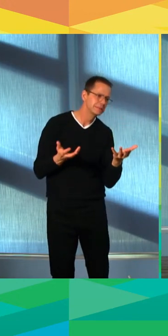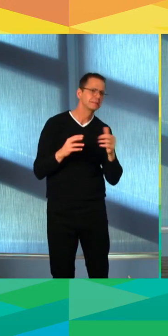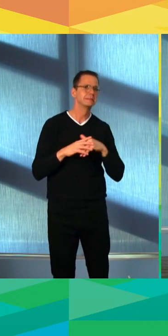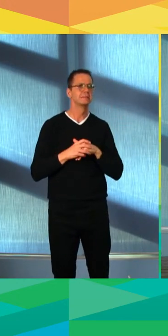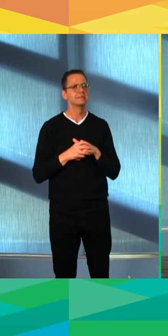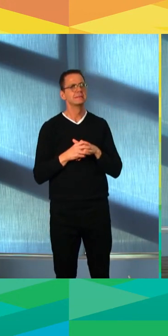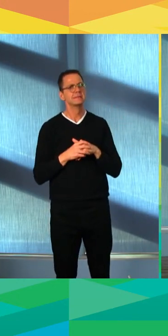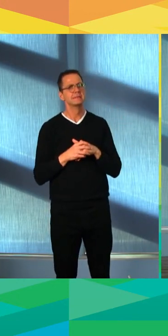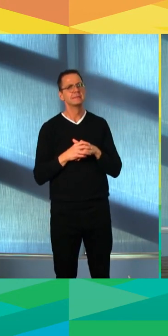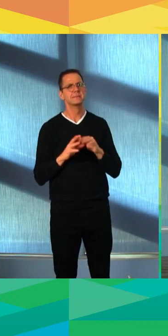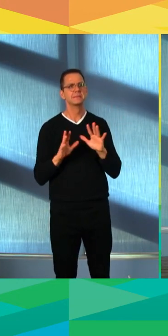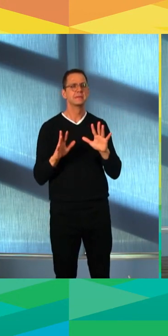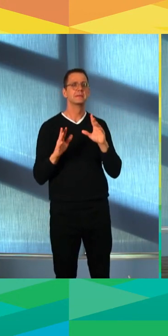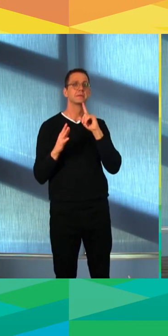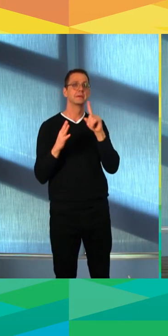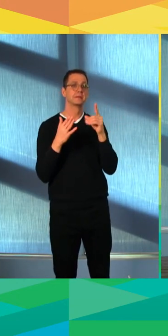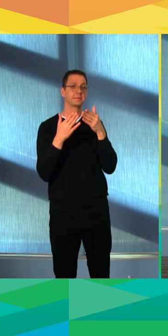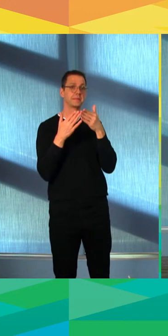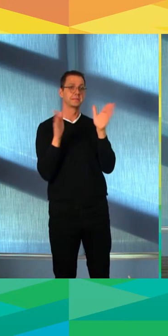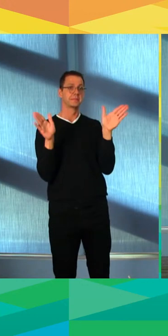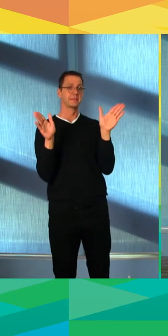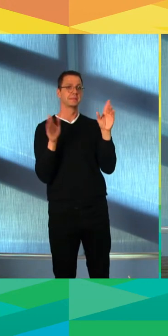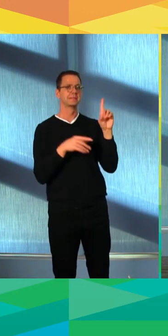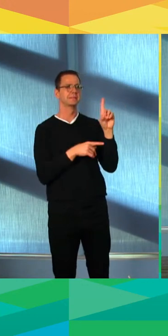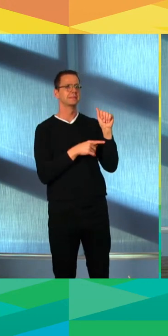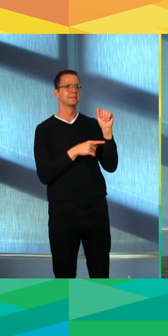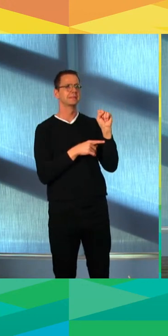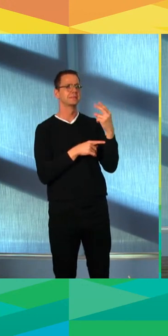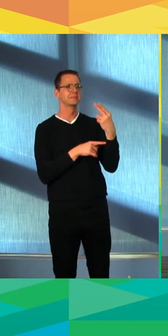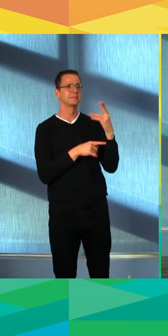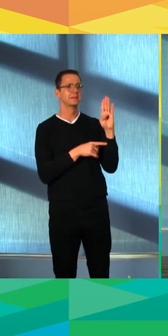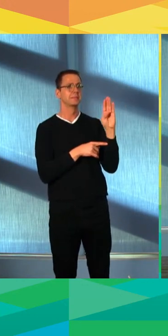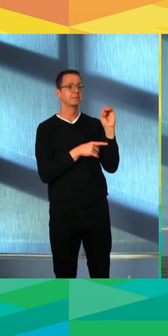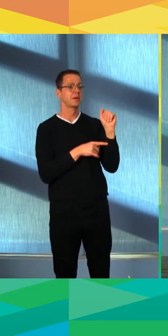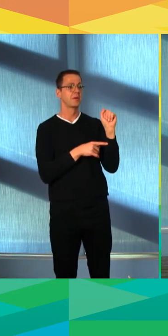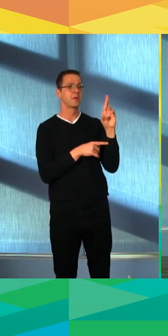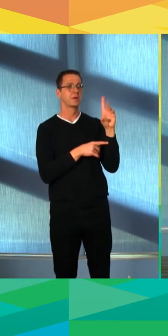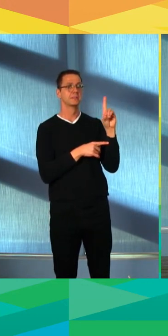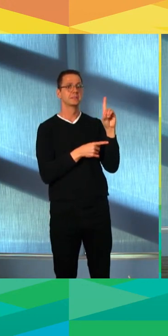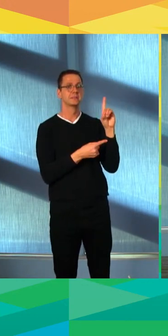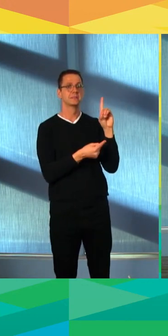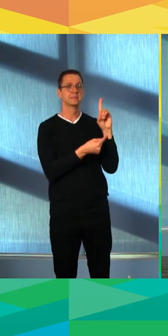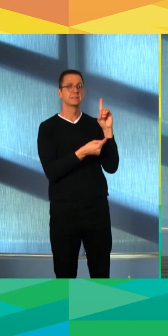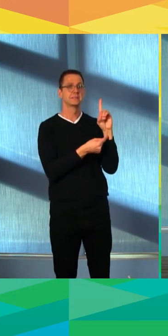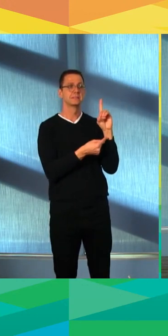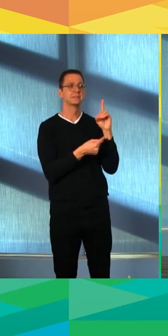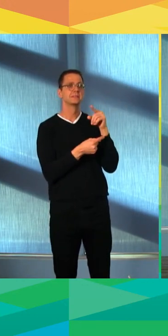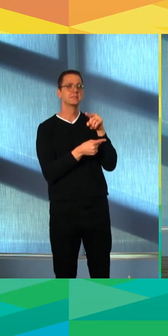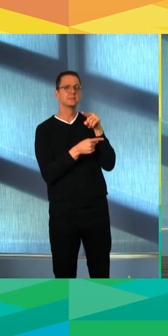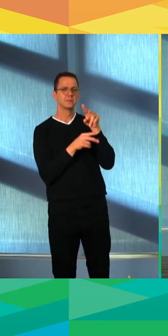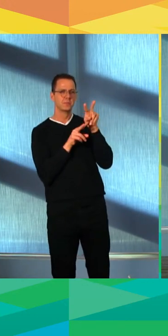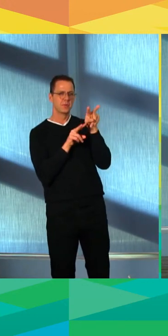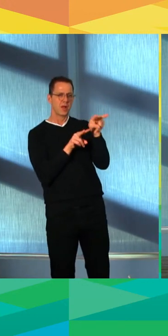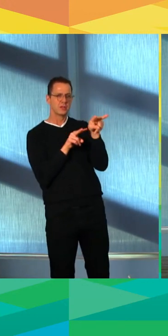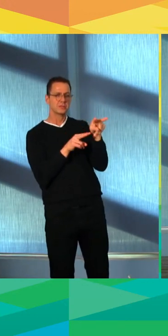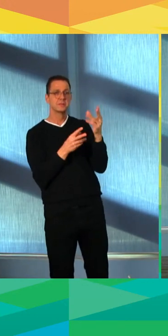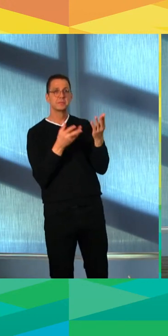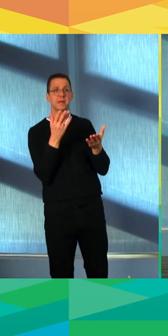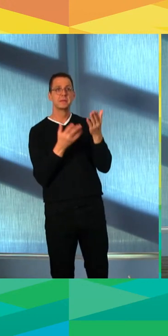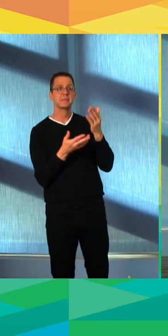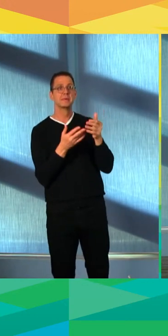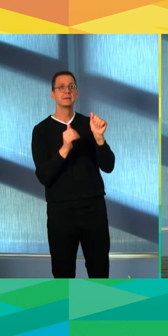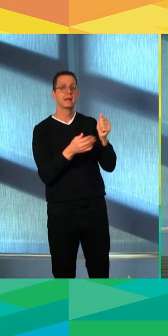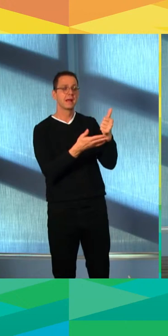approach to recovery. When you look at the dashboard, then that provides a bit of predictability to what may come in the coming days and weeks based on